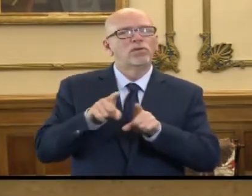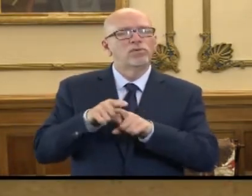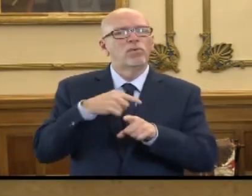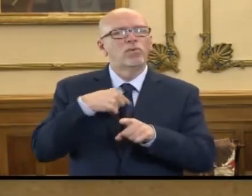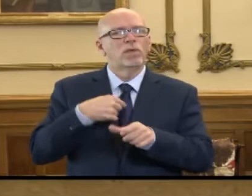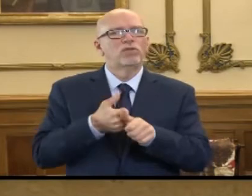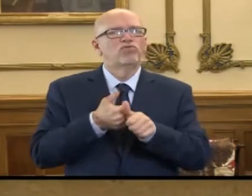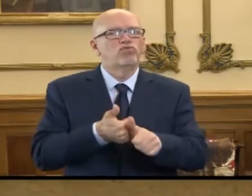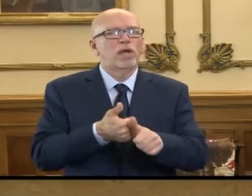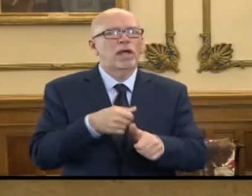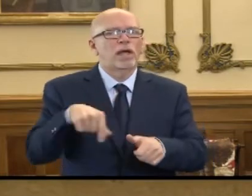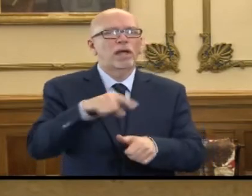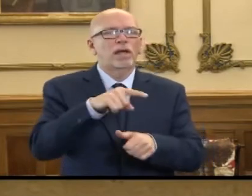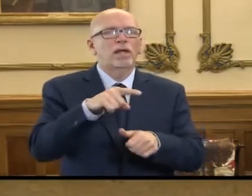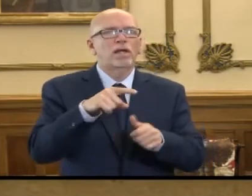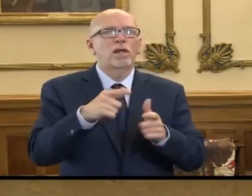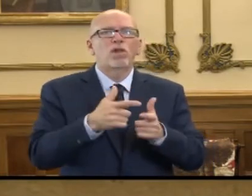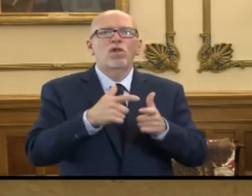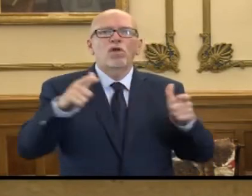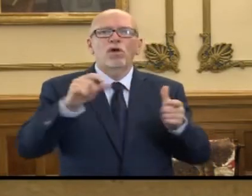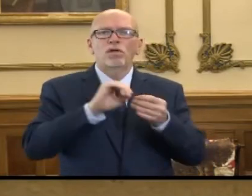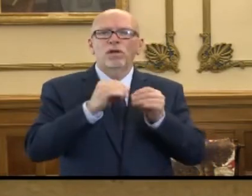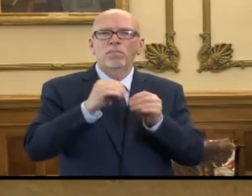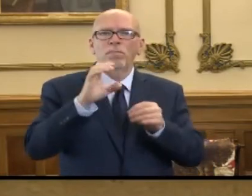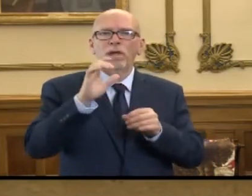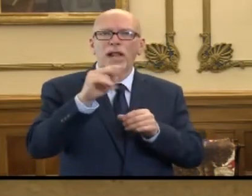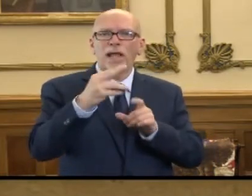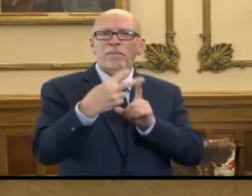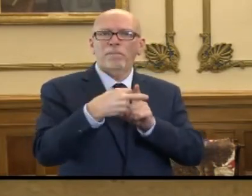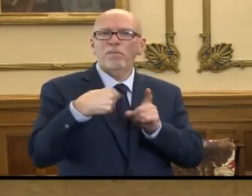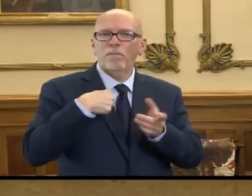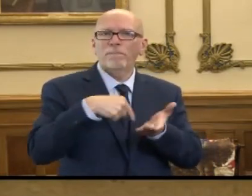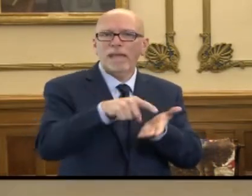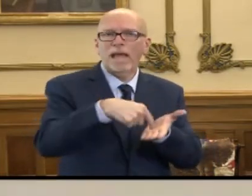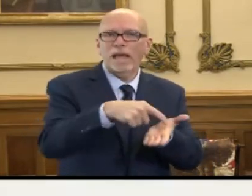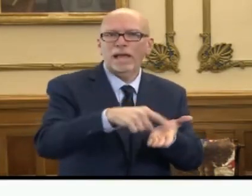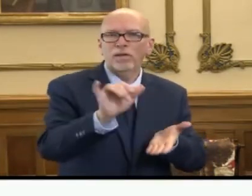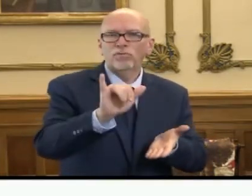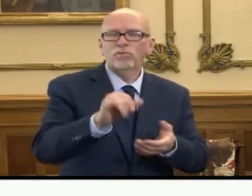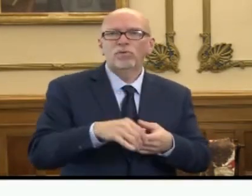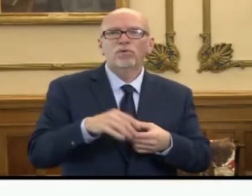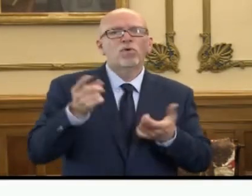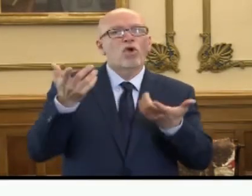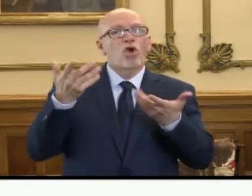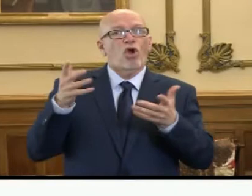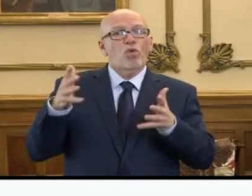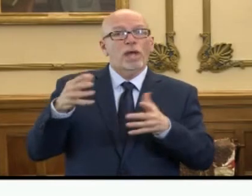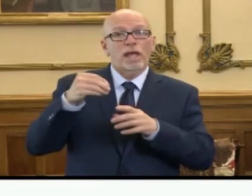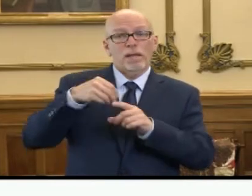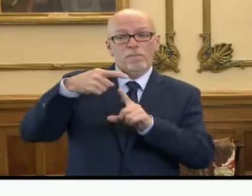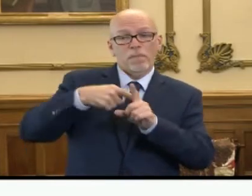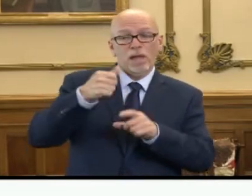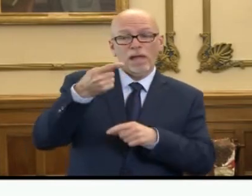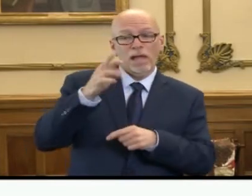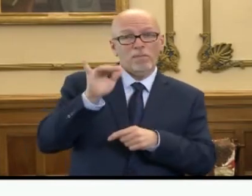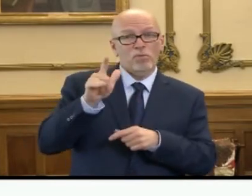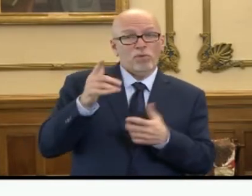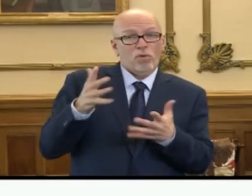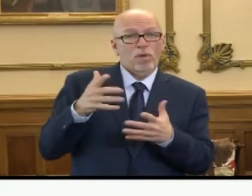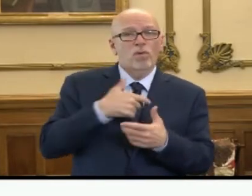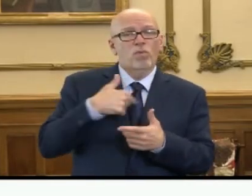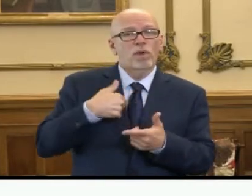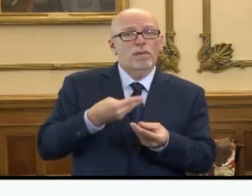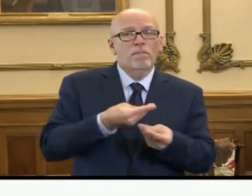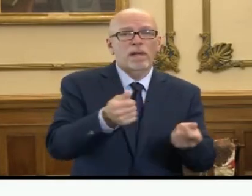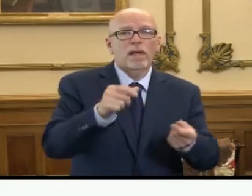tracking an extremely large number of claims being paid. So already for the month of April, we've